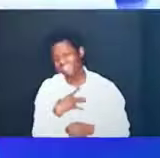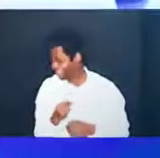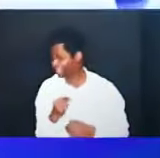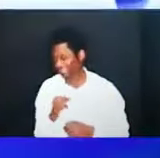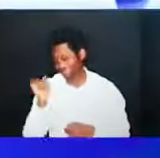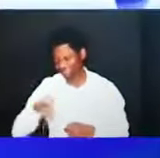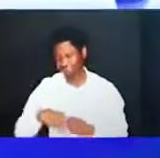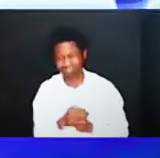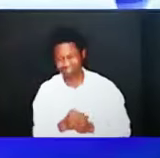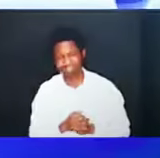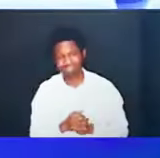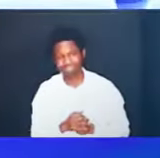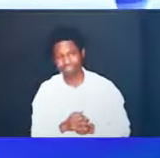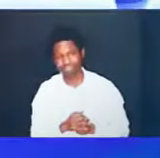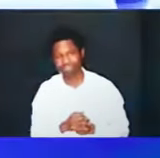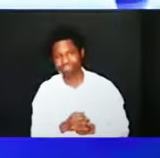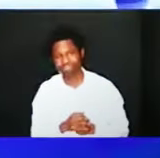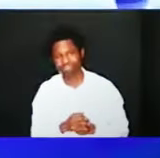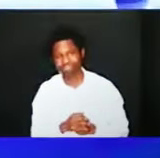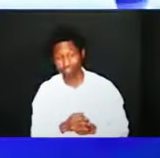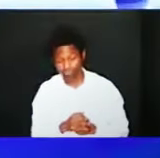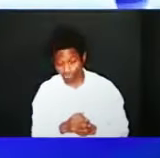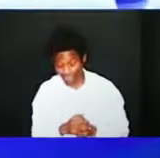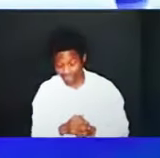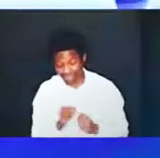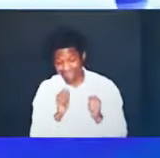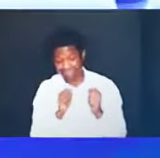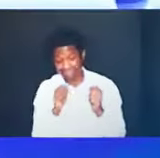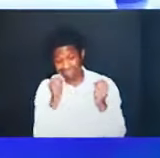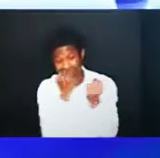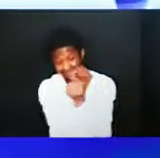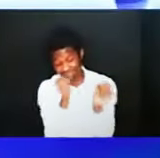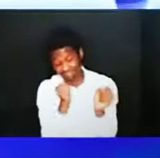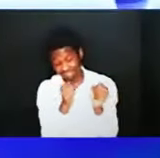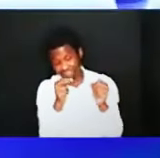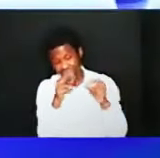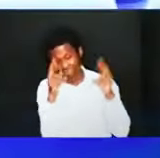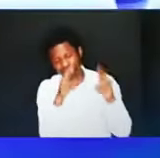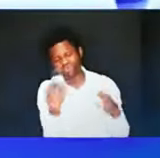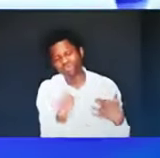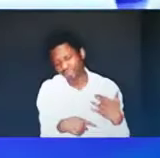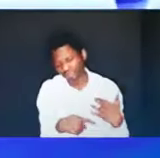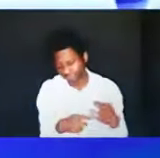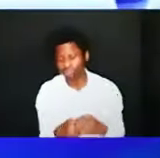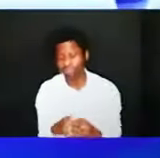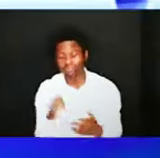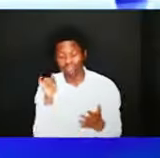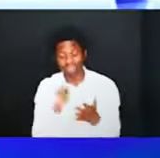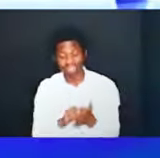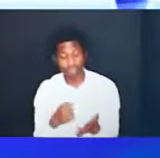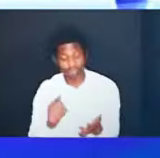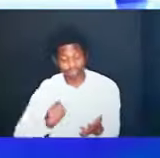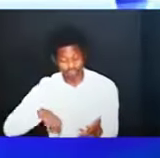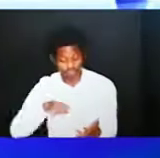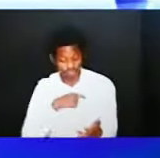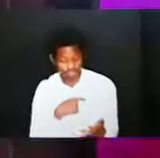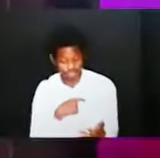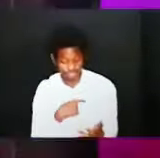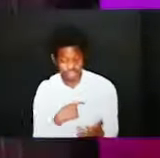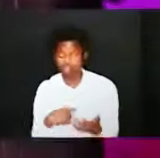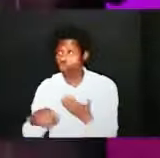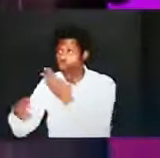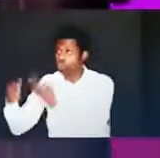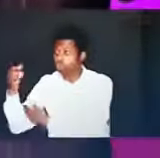the result of salvation is that we are his workmanshipmanship